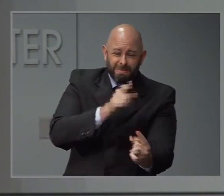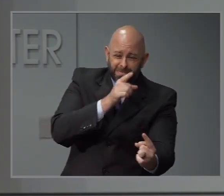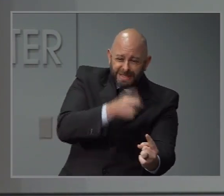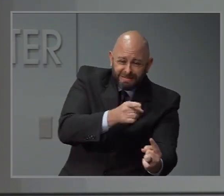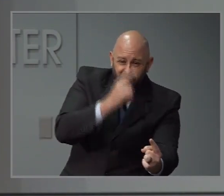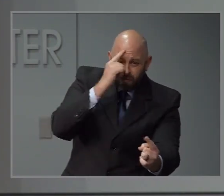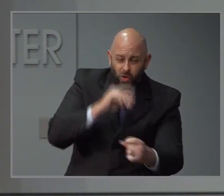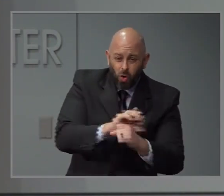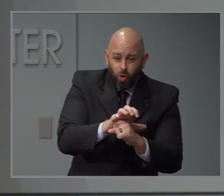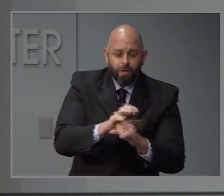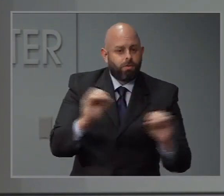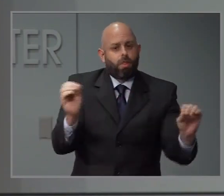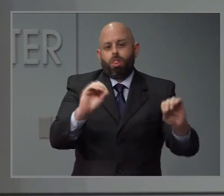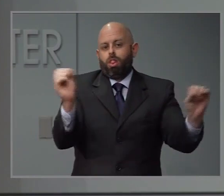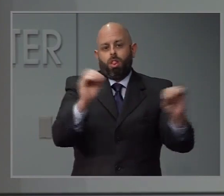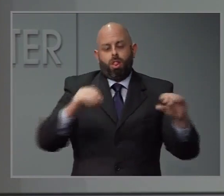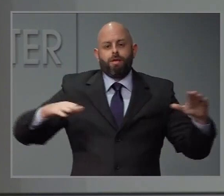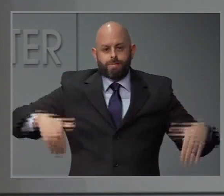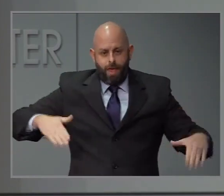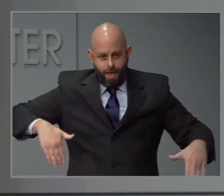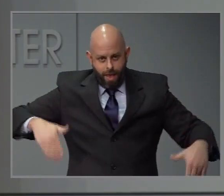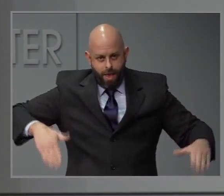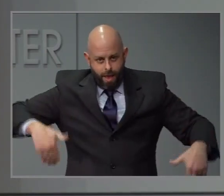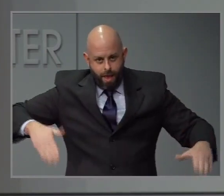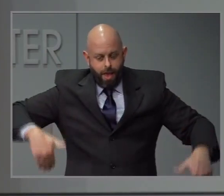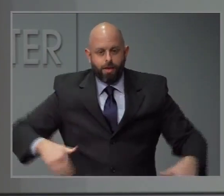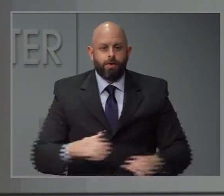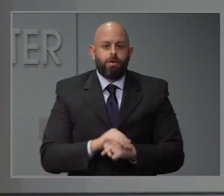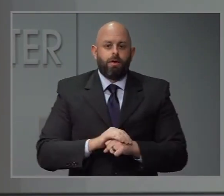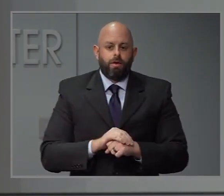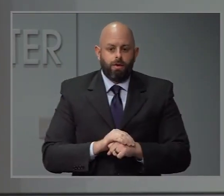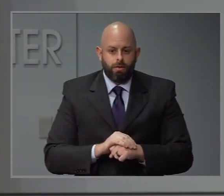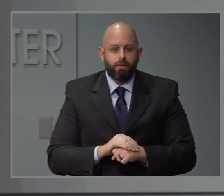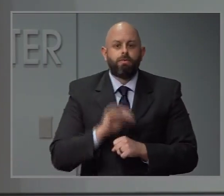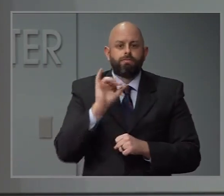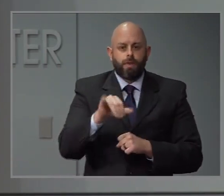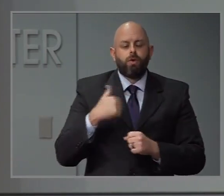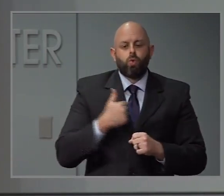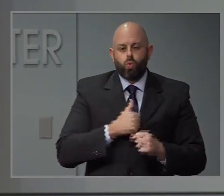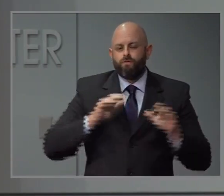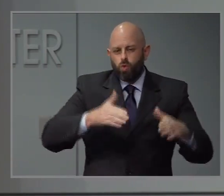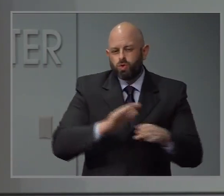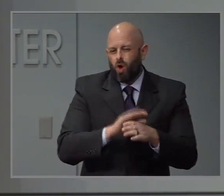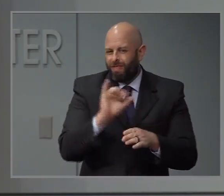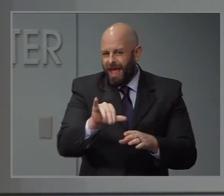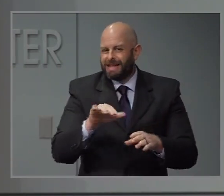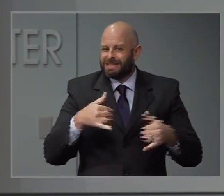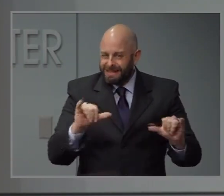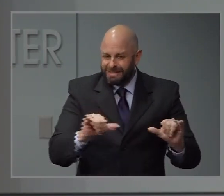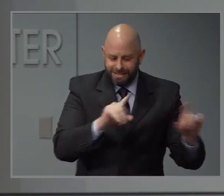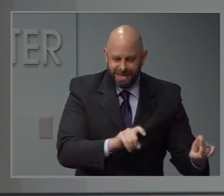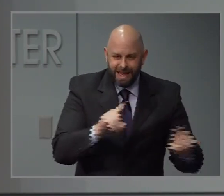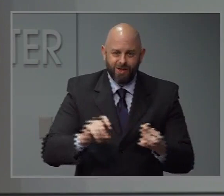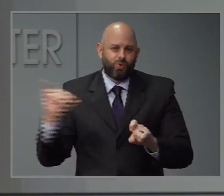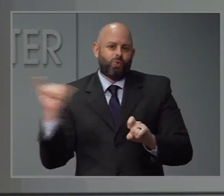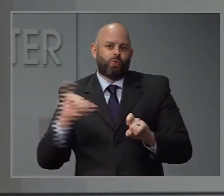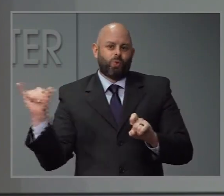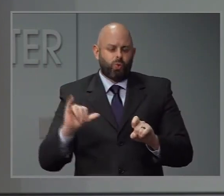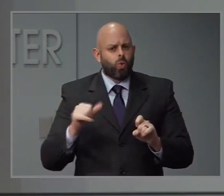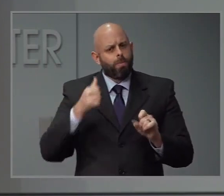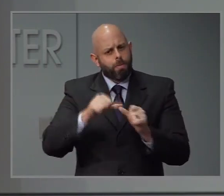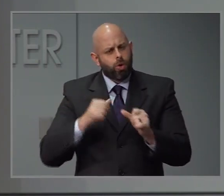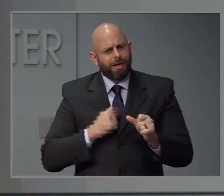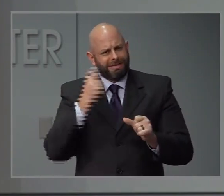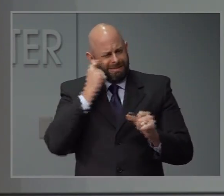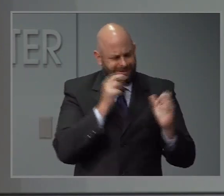that would actually attack the COVID itself and not just the symptoms, are really still in the clinical trial phase. We've